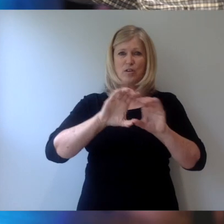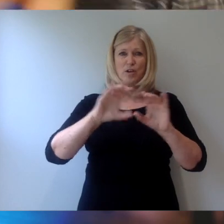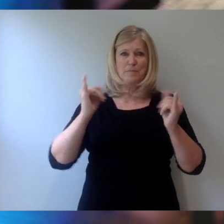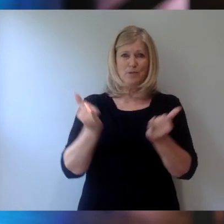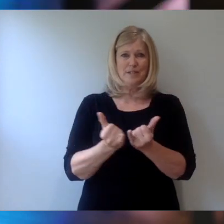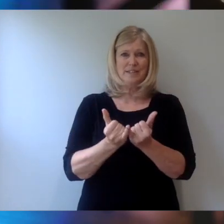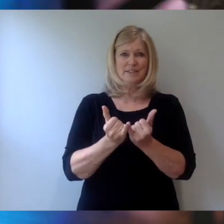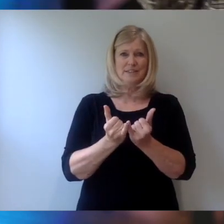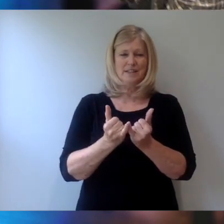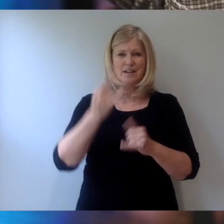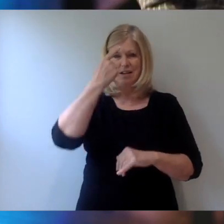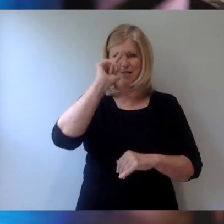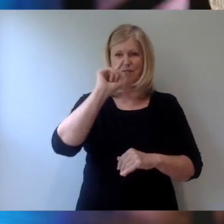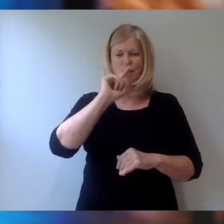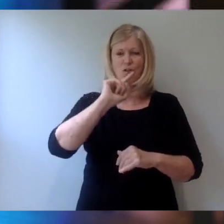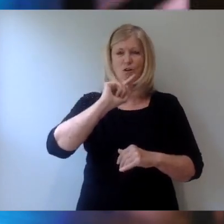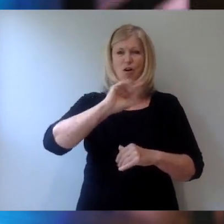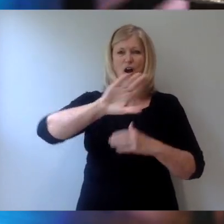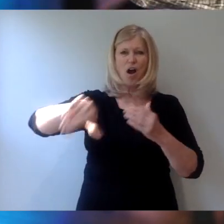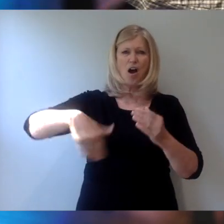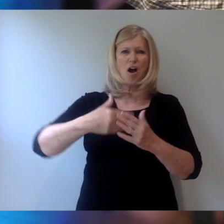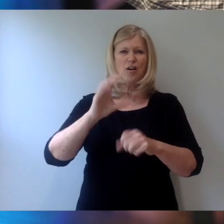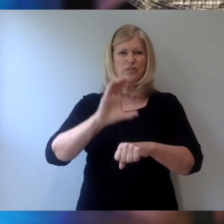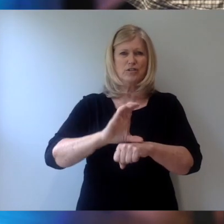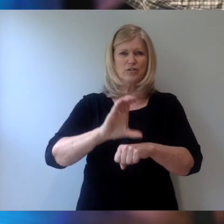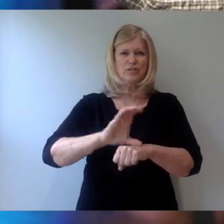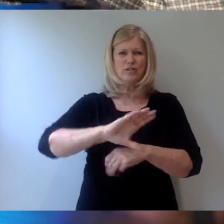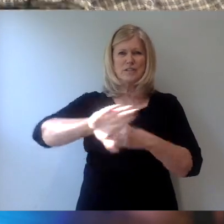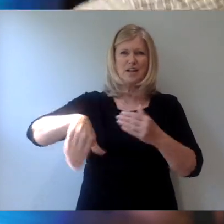this is for the network of churches in the whole area.